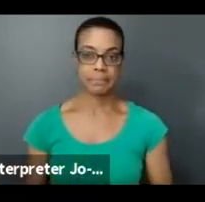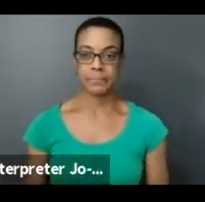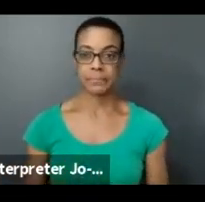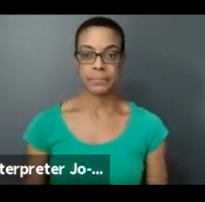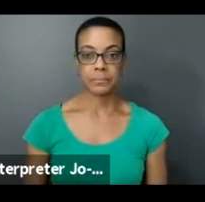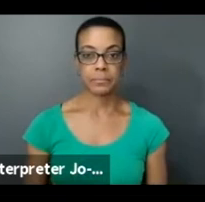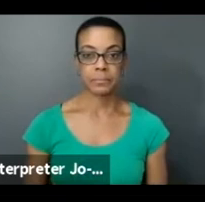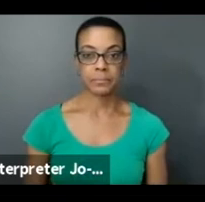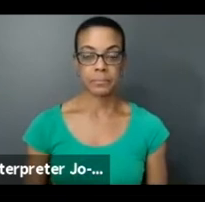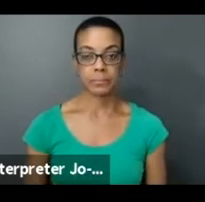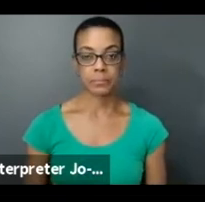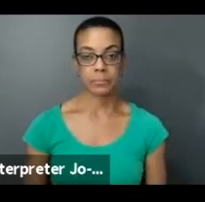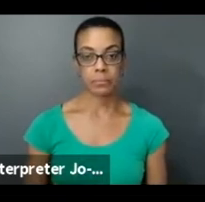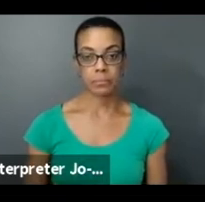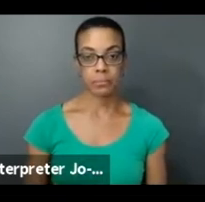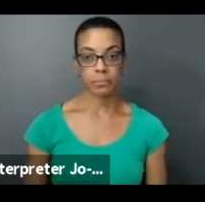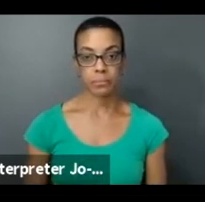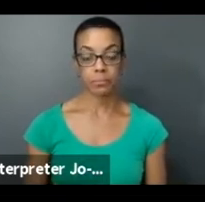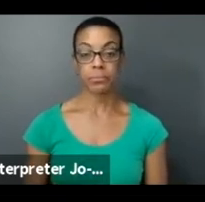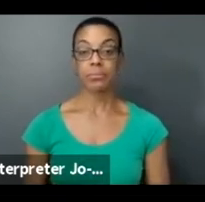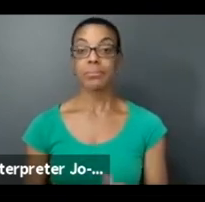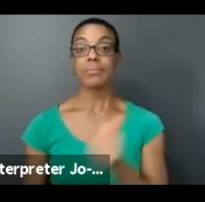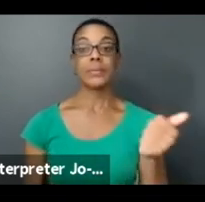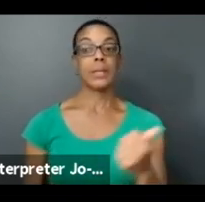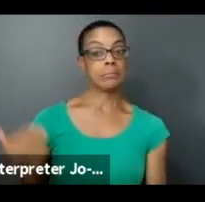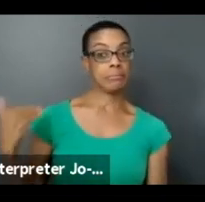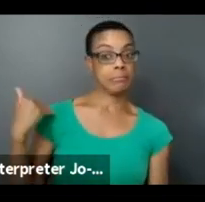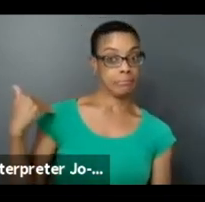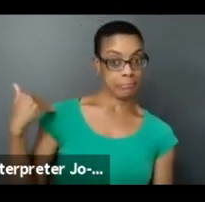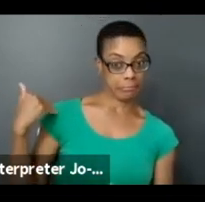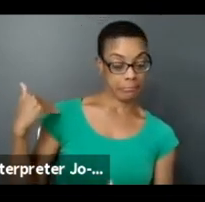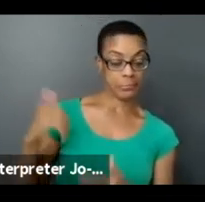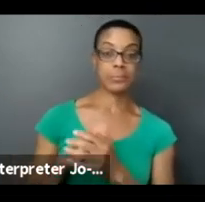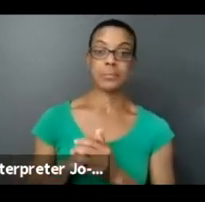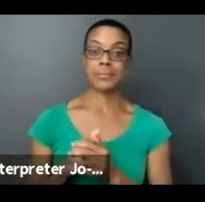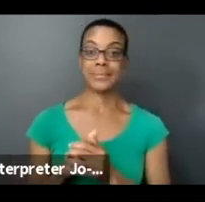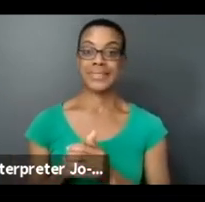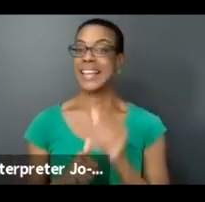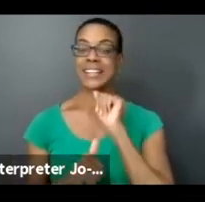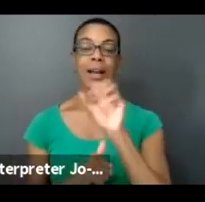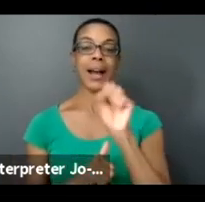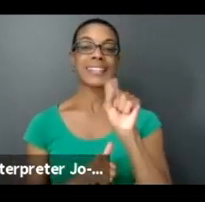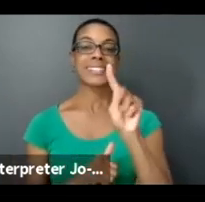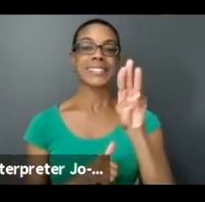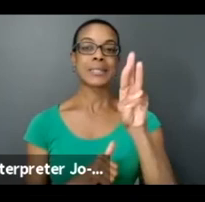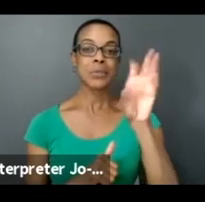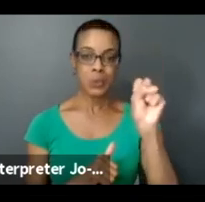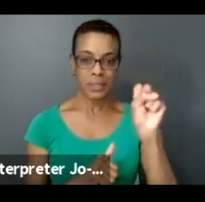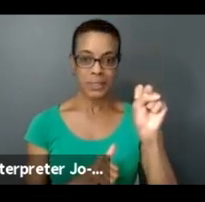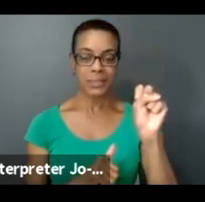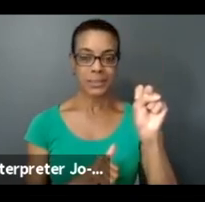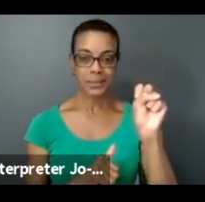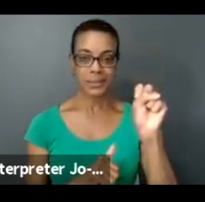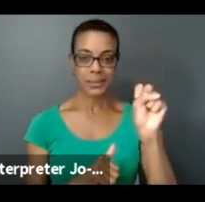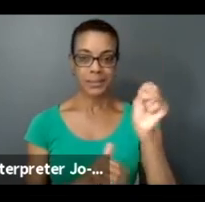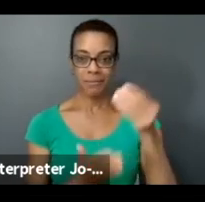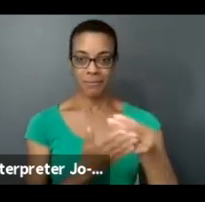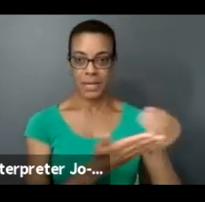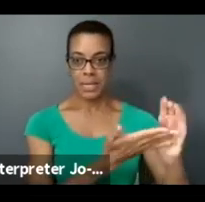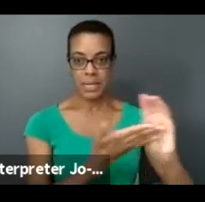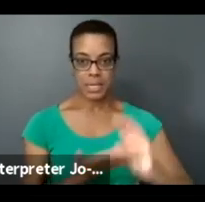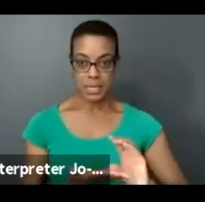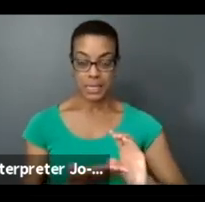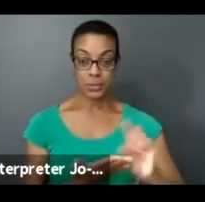Yes. And another reminder is that this is not stimulus funding, it is permanent, ongoing funding